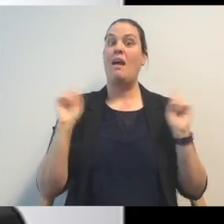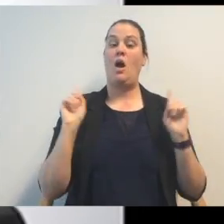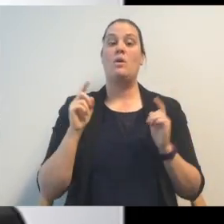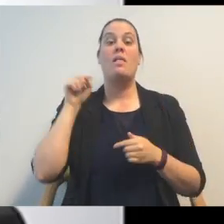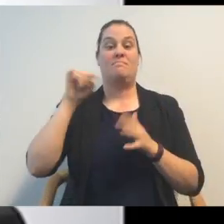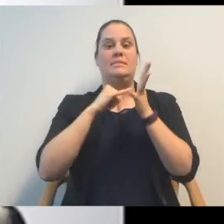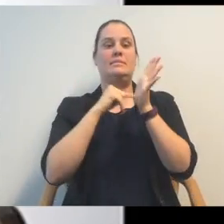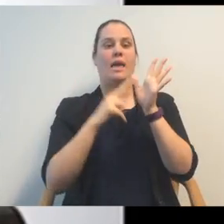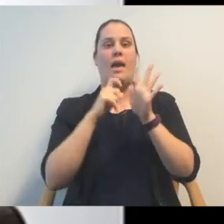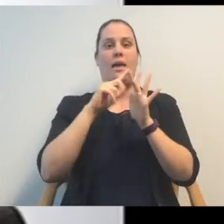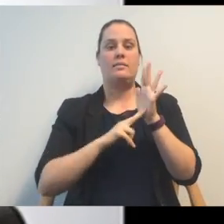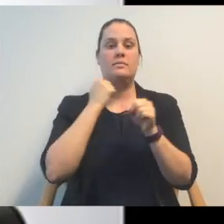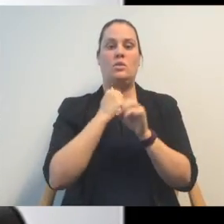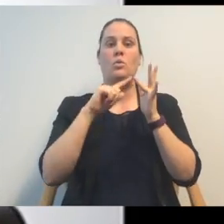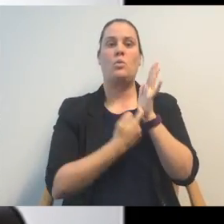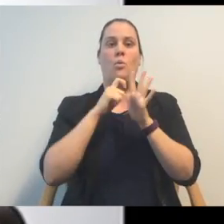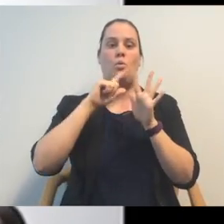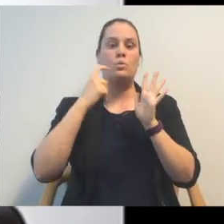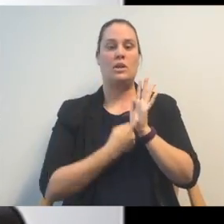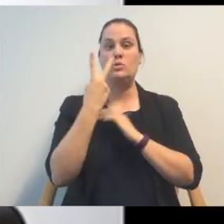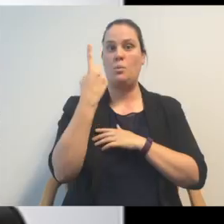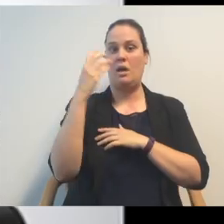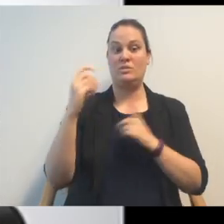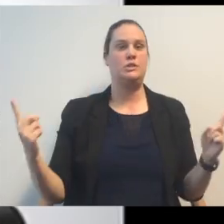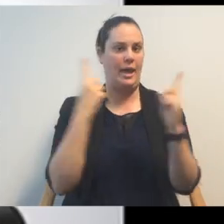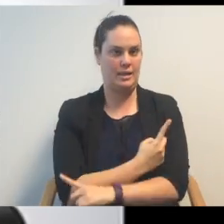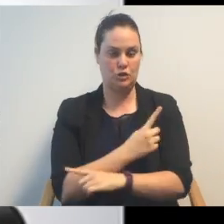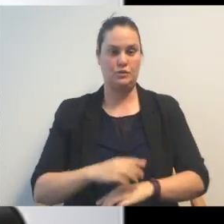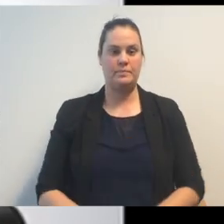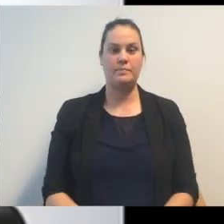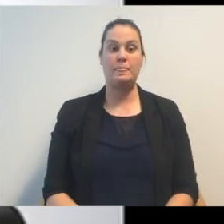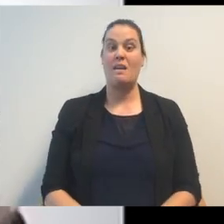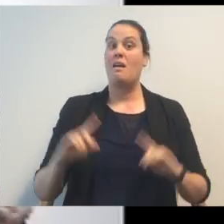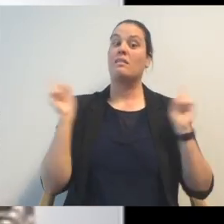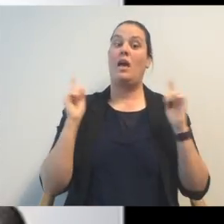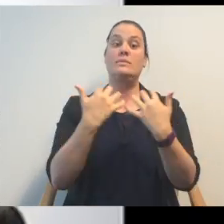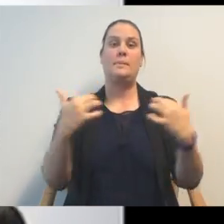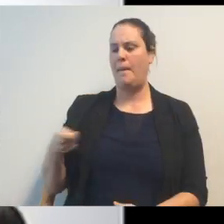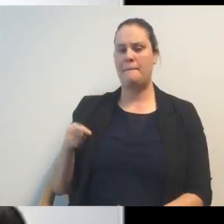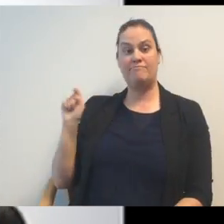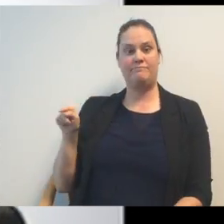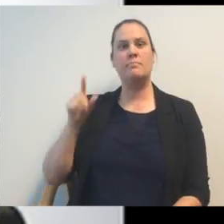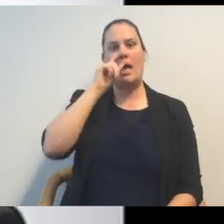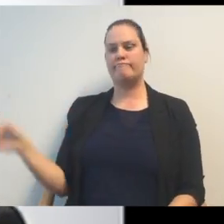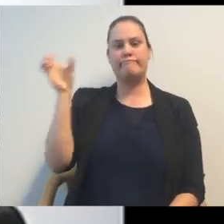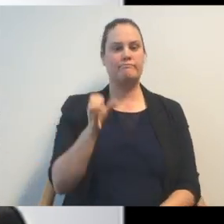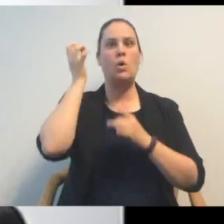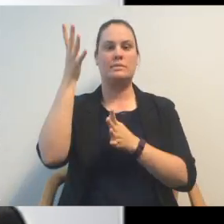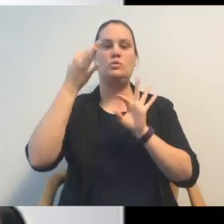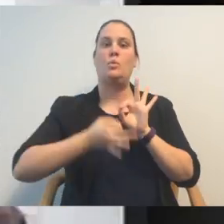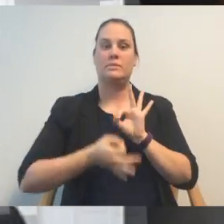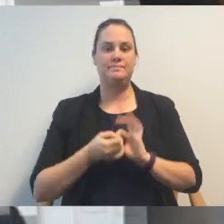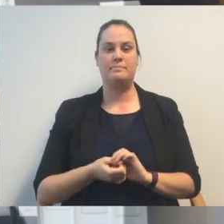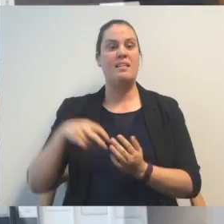present next to them on the floor of the Assembly during the presentation of a speech, a bill, a motion in the